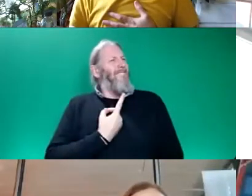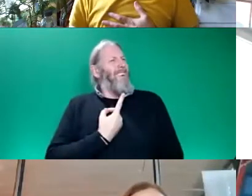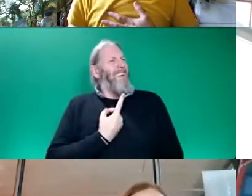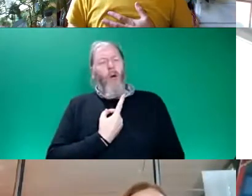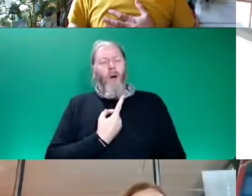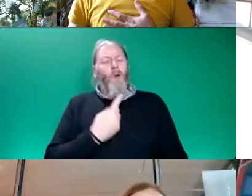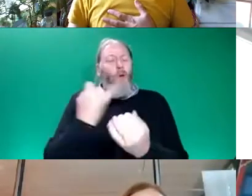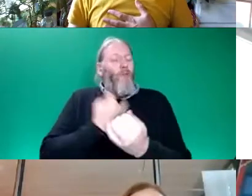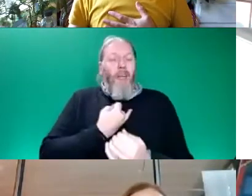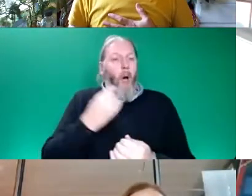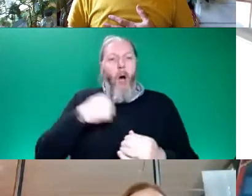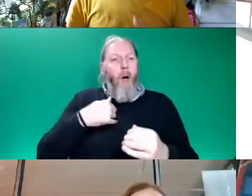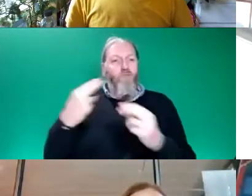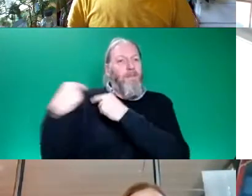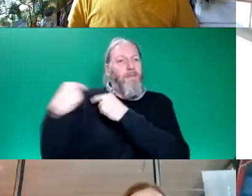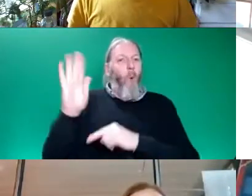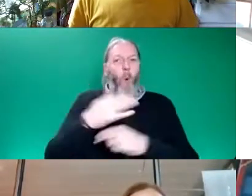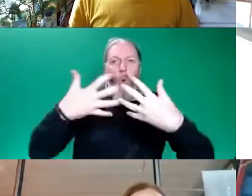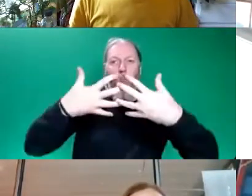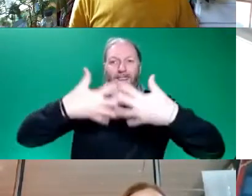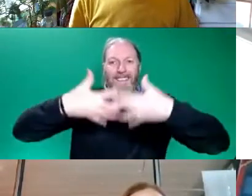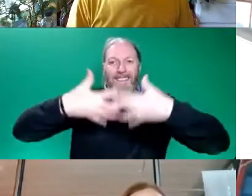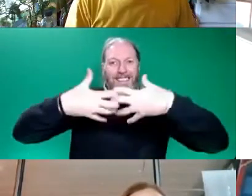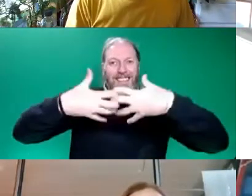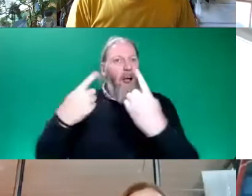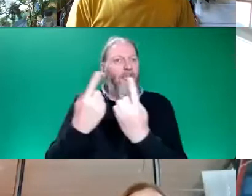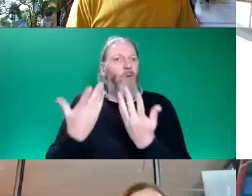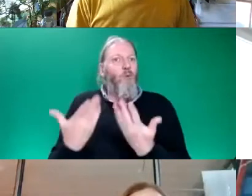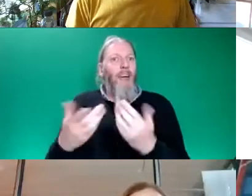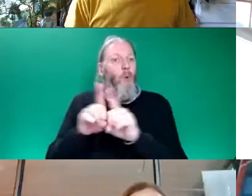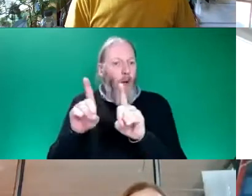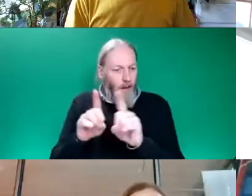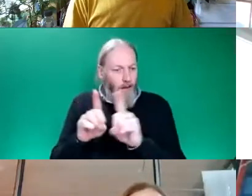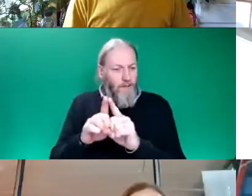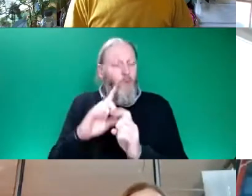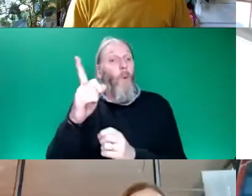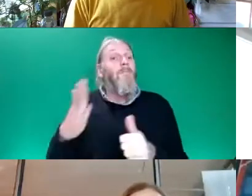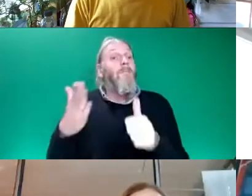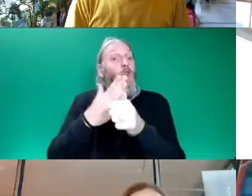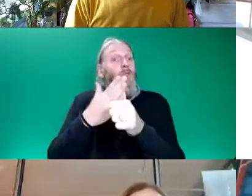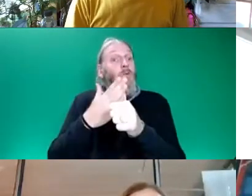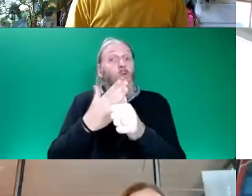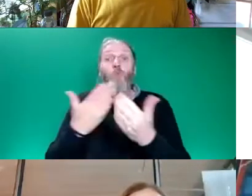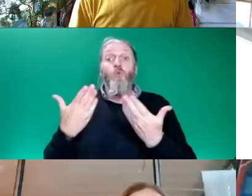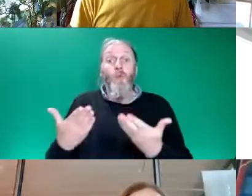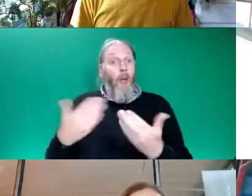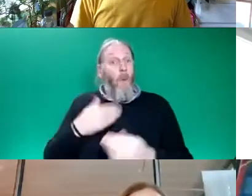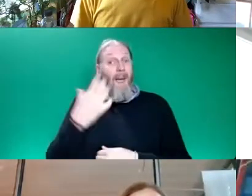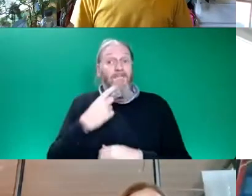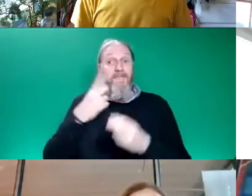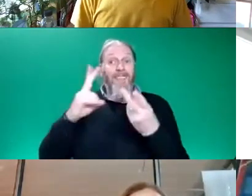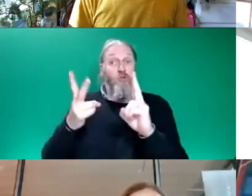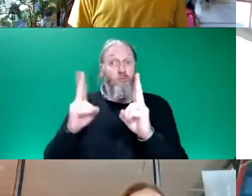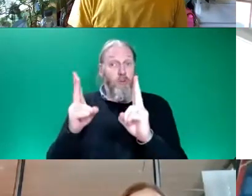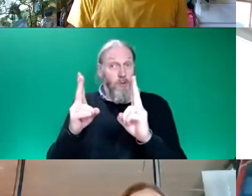posting, pop up, right okay. Housekeeping, the event is British Sign Language interpreted, you should be able to